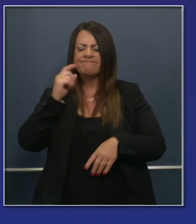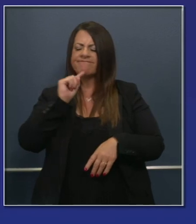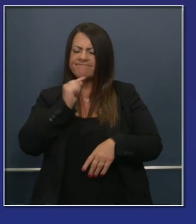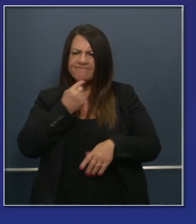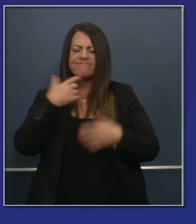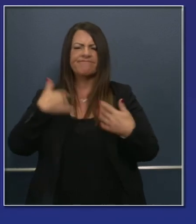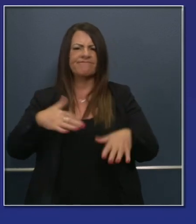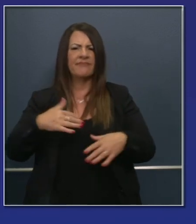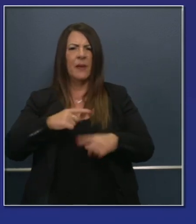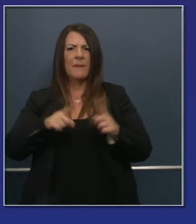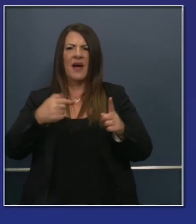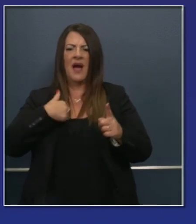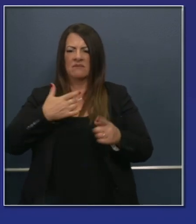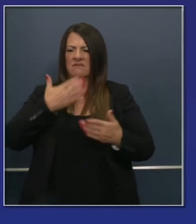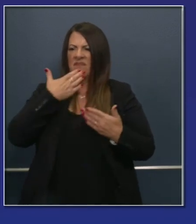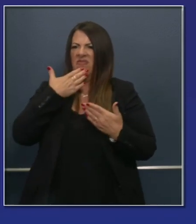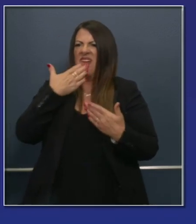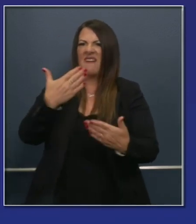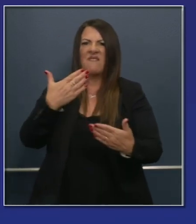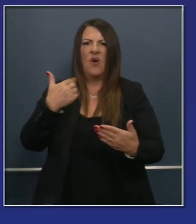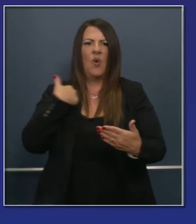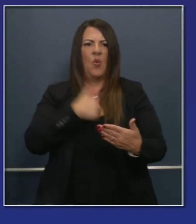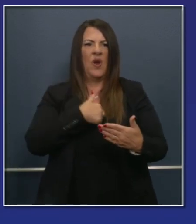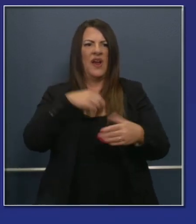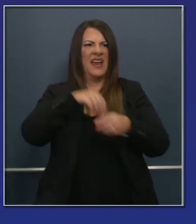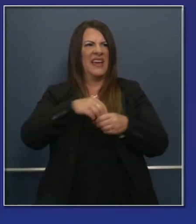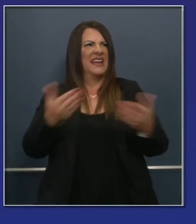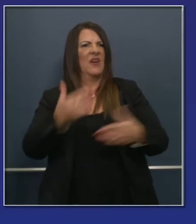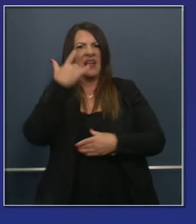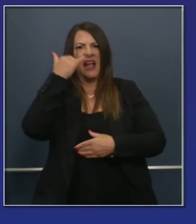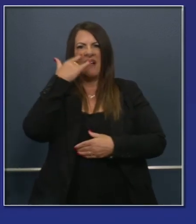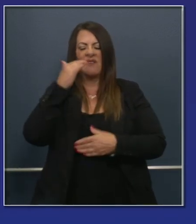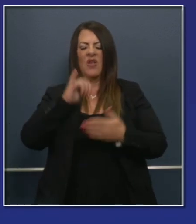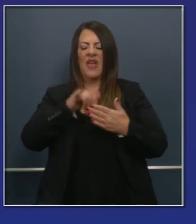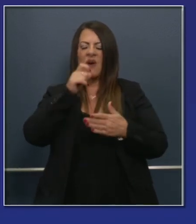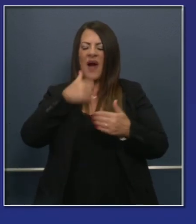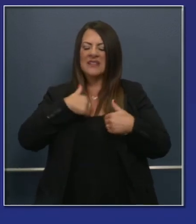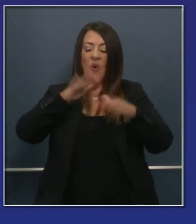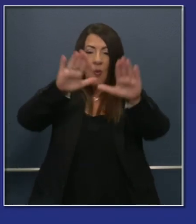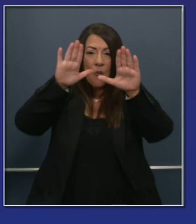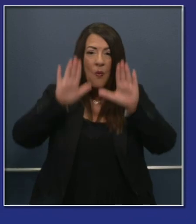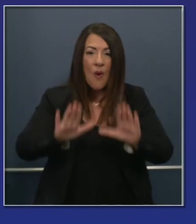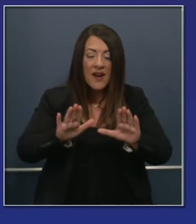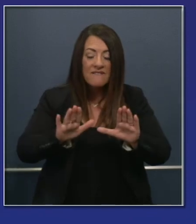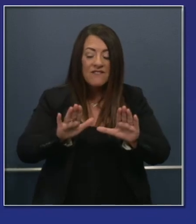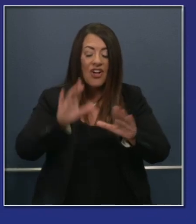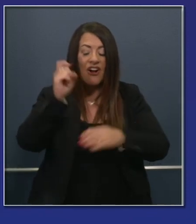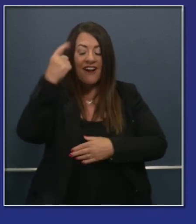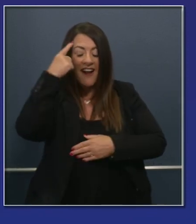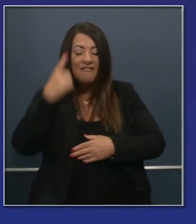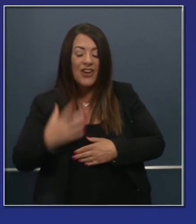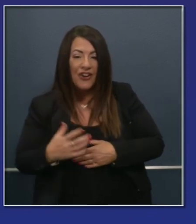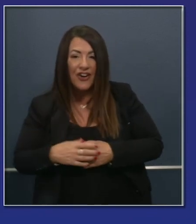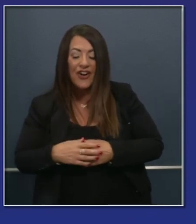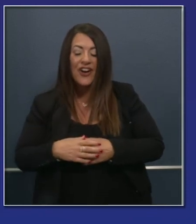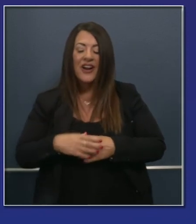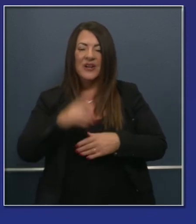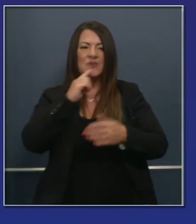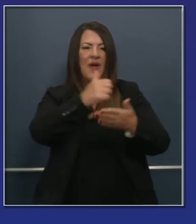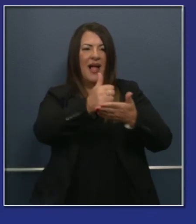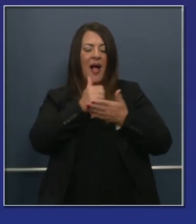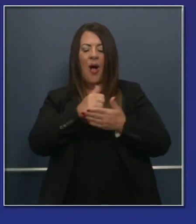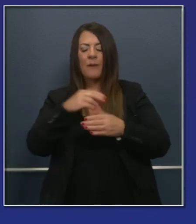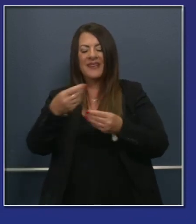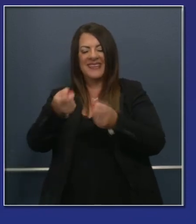that we live in a state that is led by a governor and a legislature that have made $5.3 billion available to